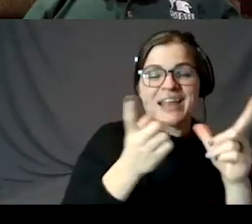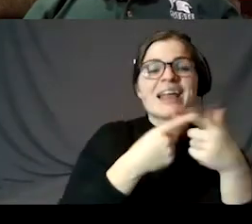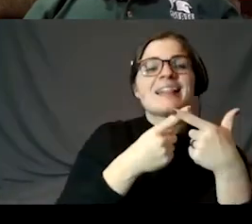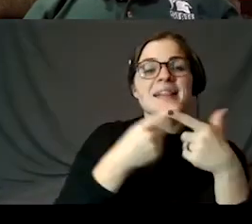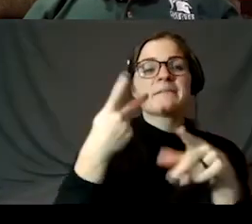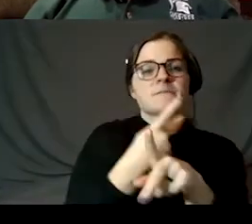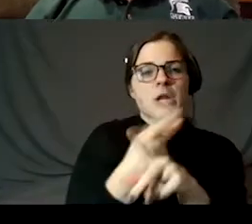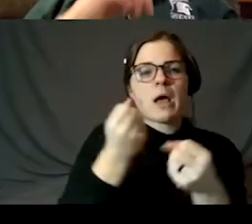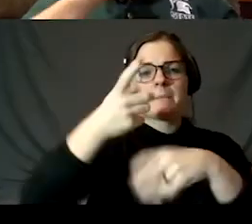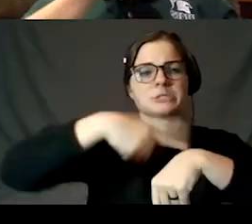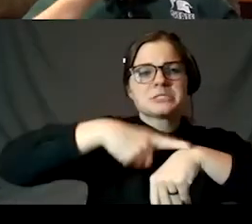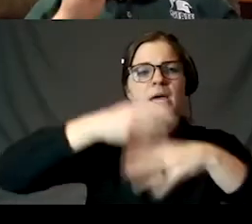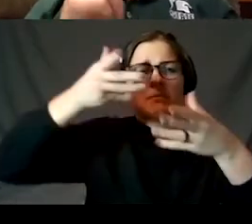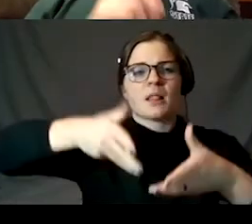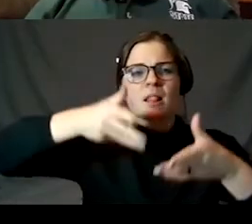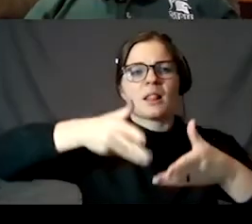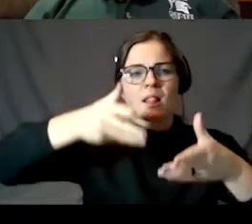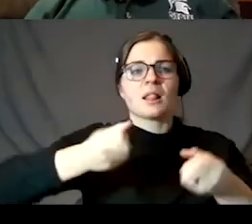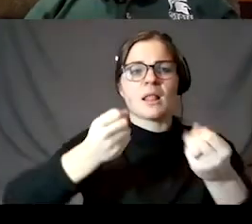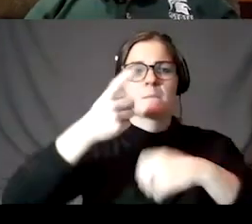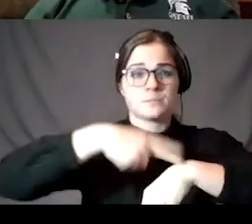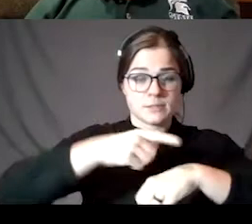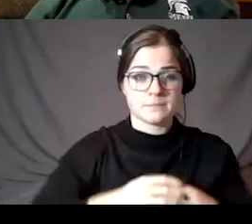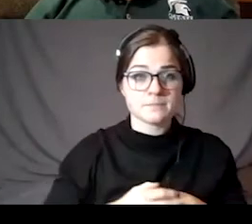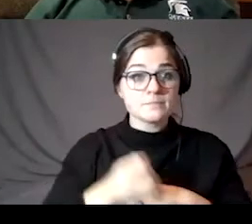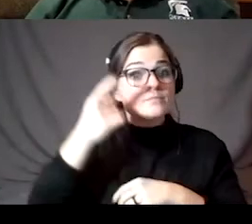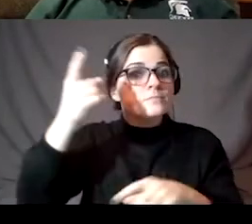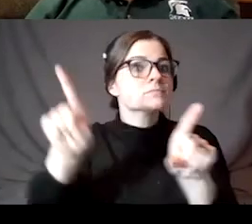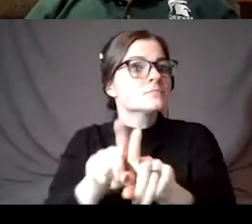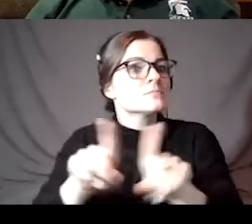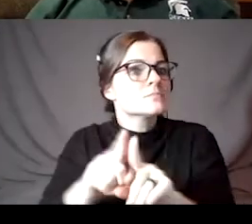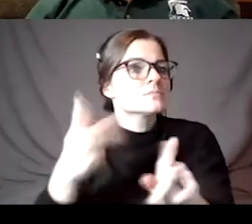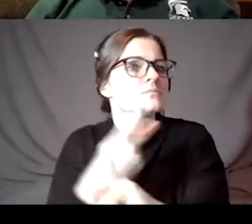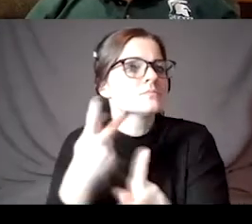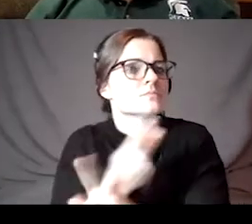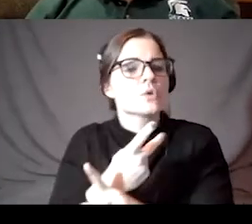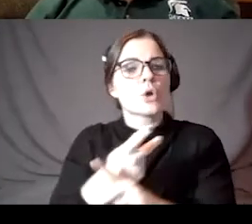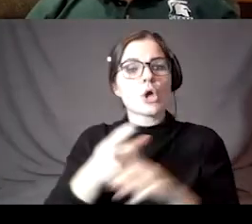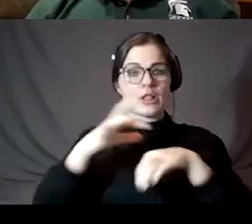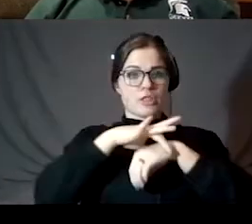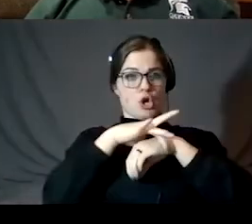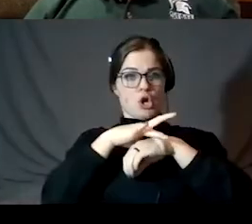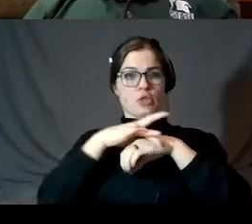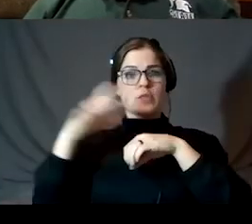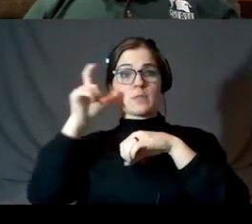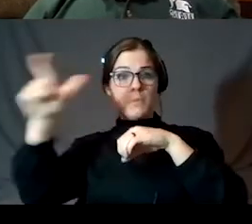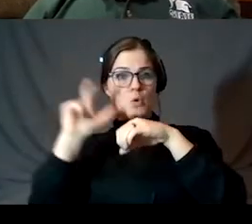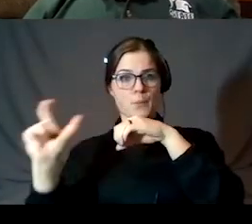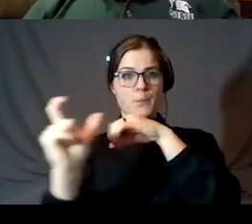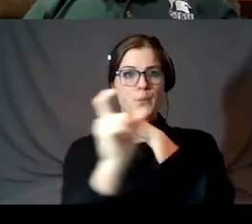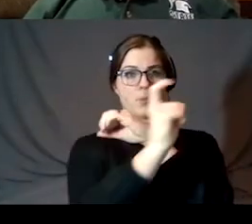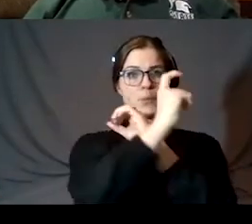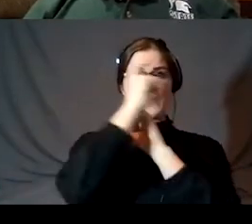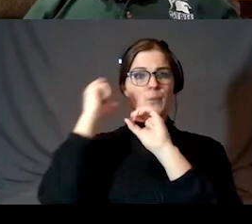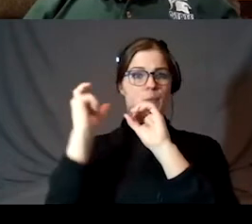how long that lasted. But he also said, he went further, he said the moon goes around the earth once a month. And